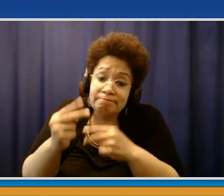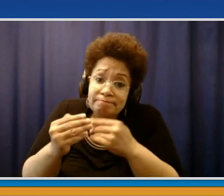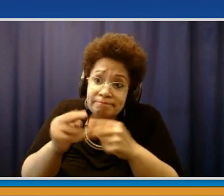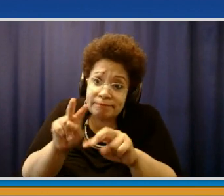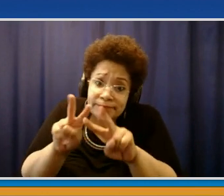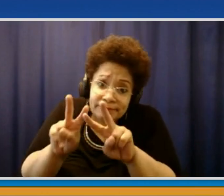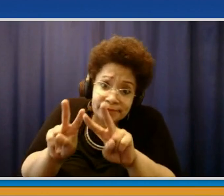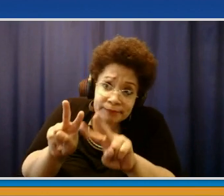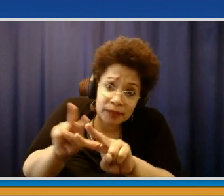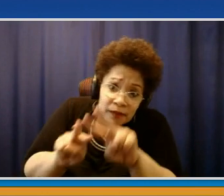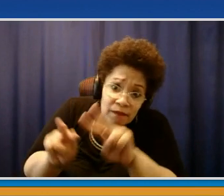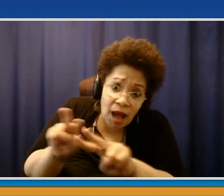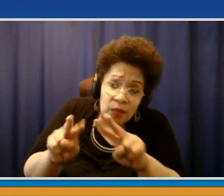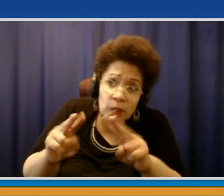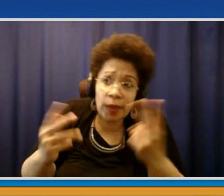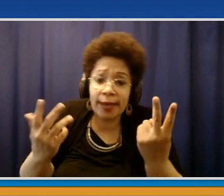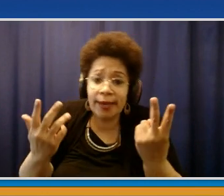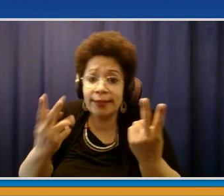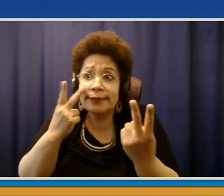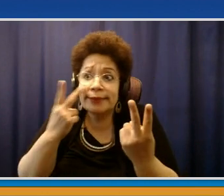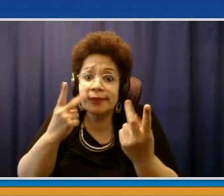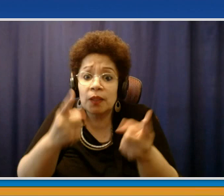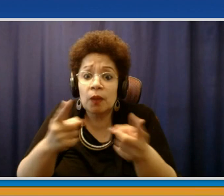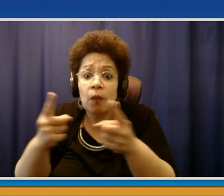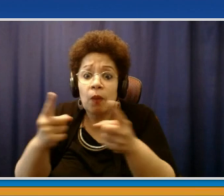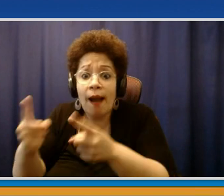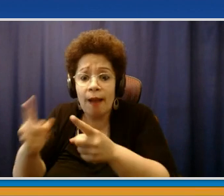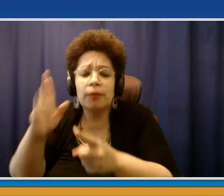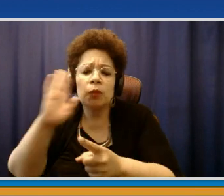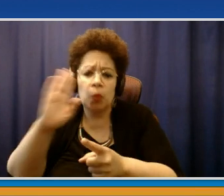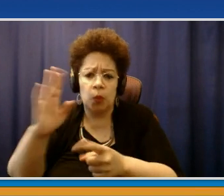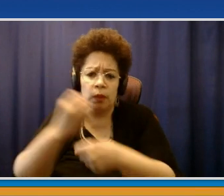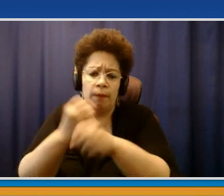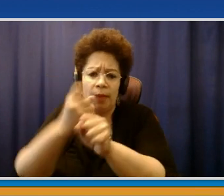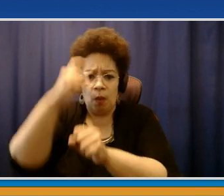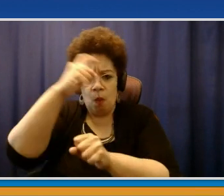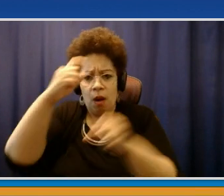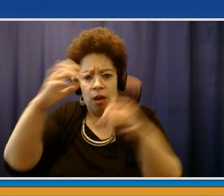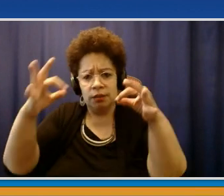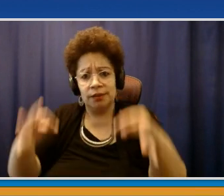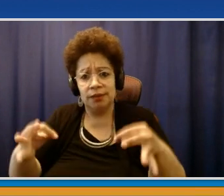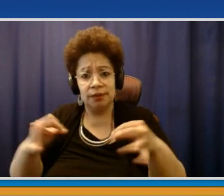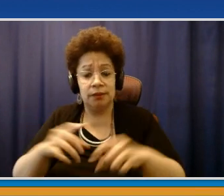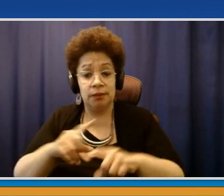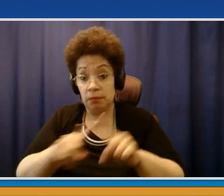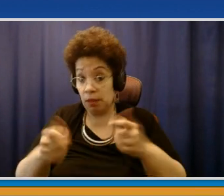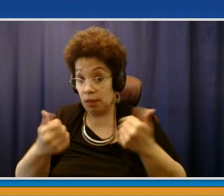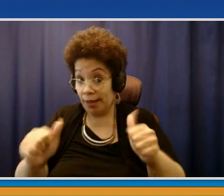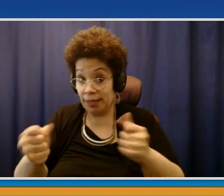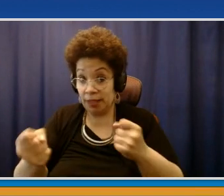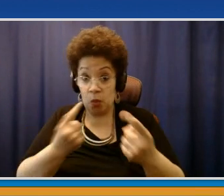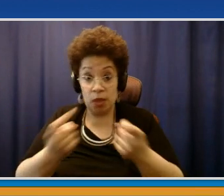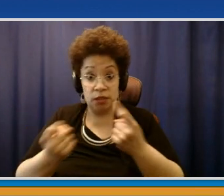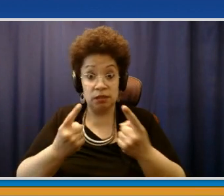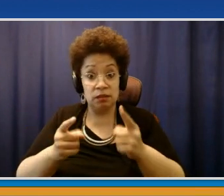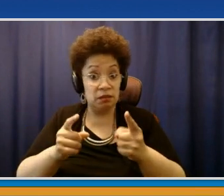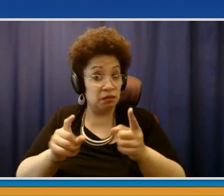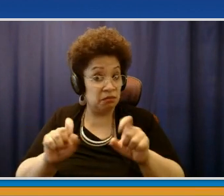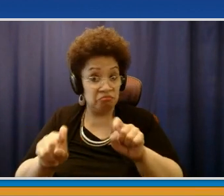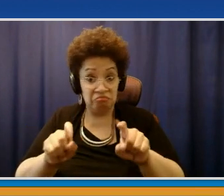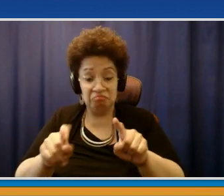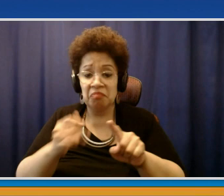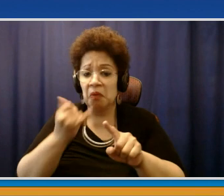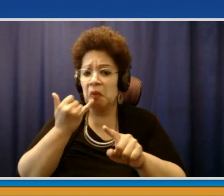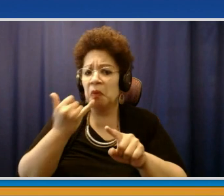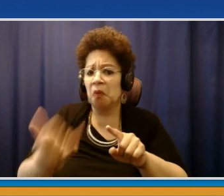All right. So any other questions by any of the members of the press, you feel free to contact Catherine Chaffee, 995-2932, and she'll be